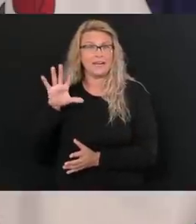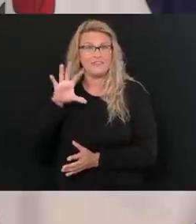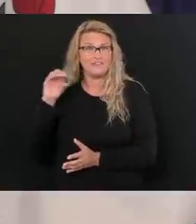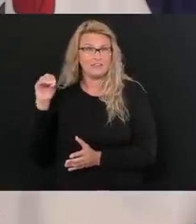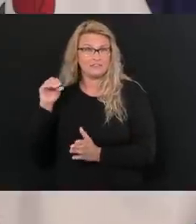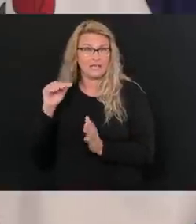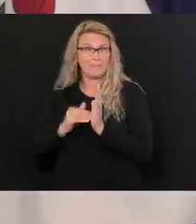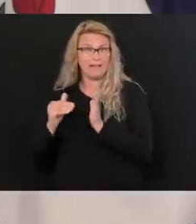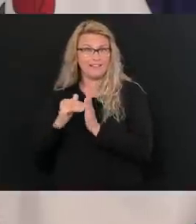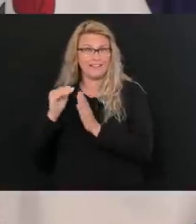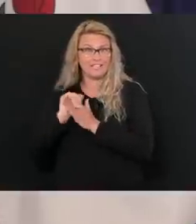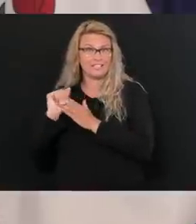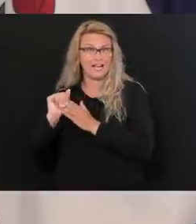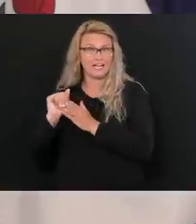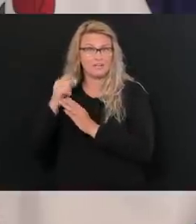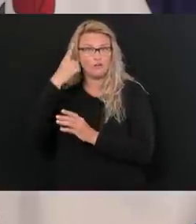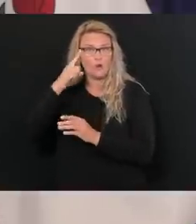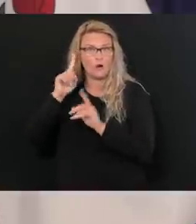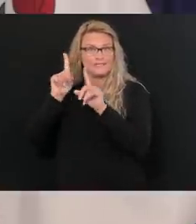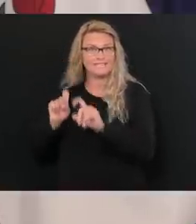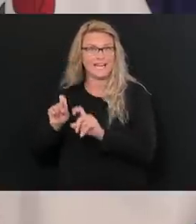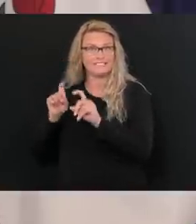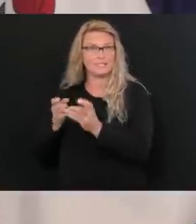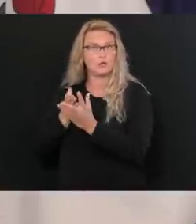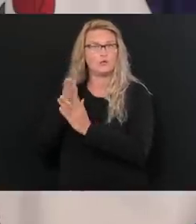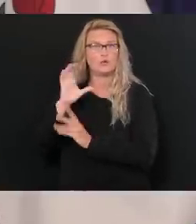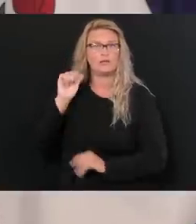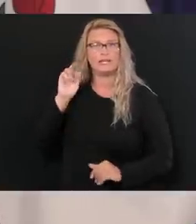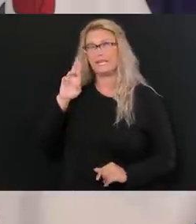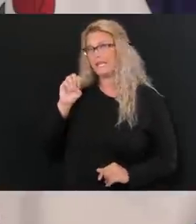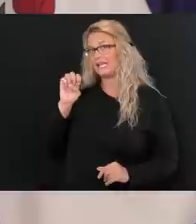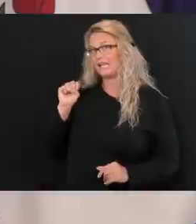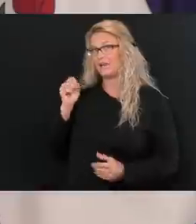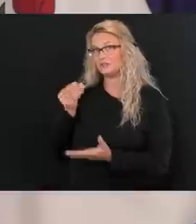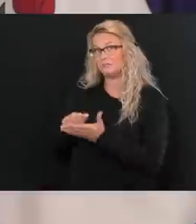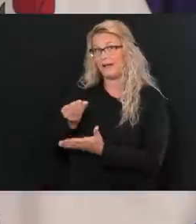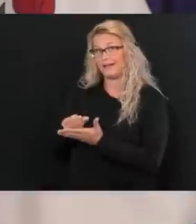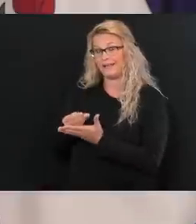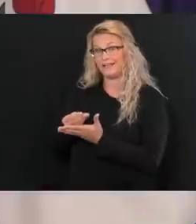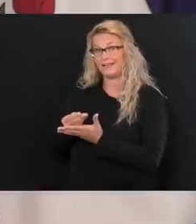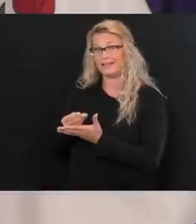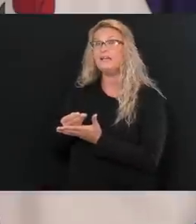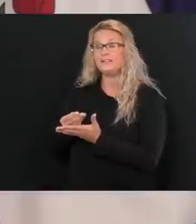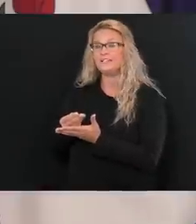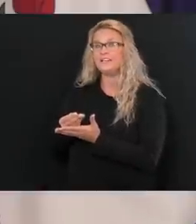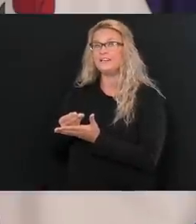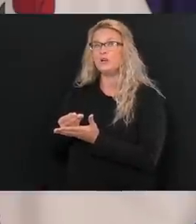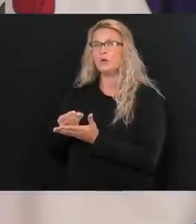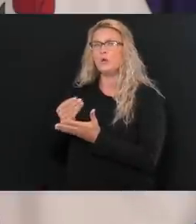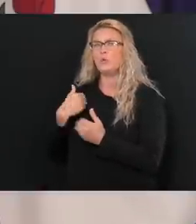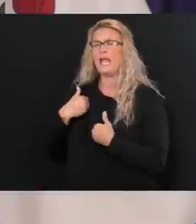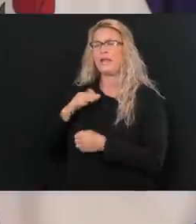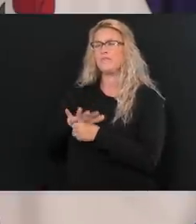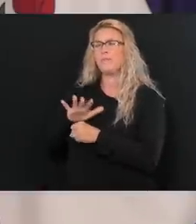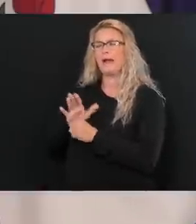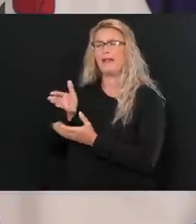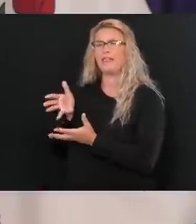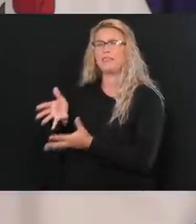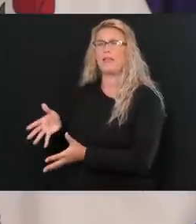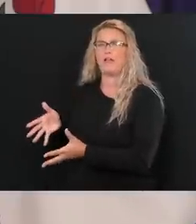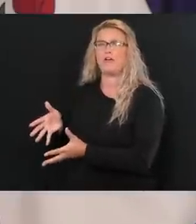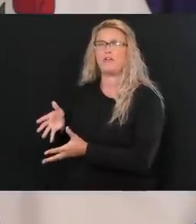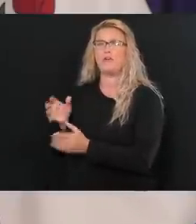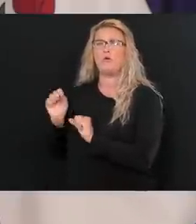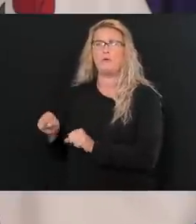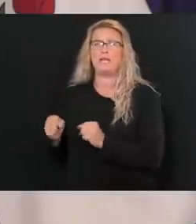dollars to do additional testing through the CARES Act and through the CARES money. And, and we've got the monies to be able to do